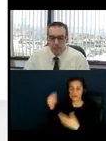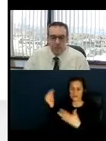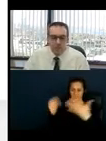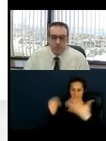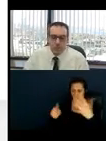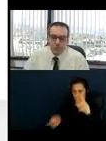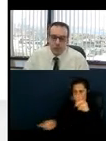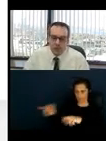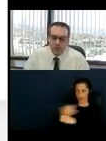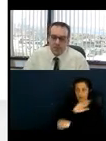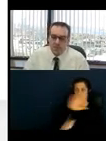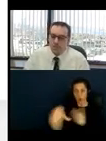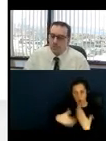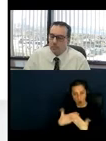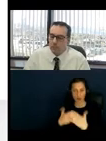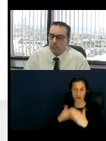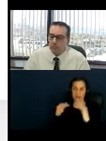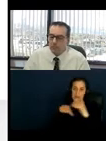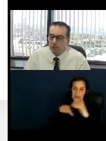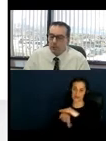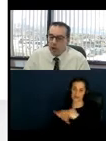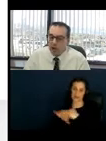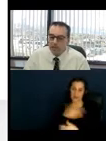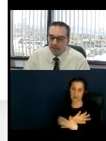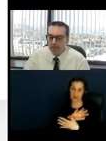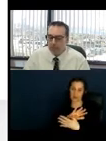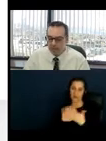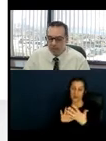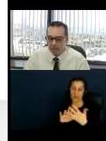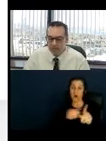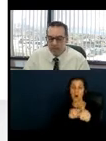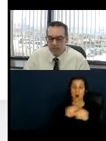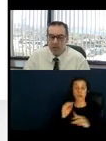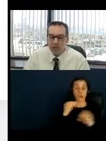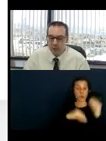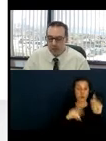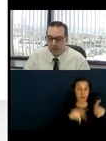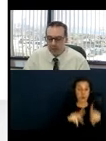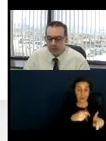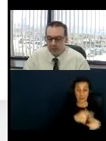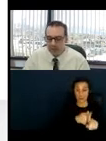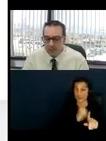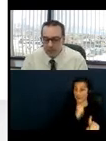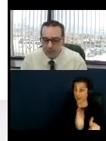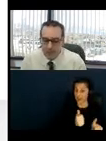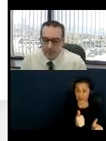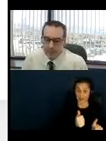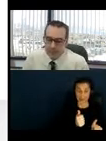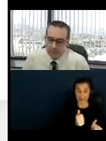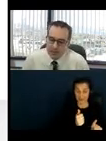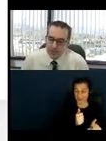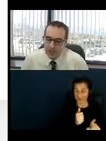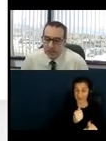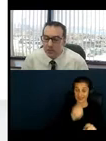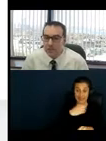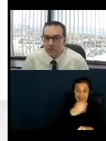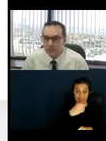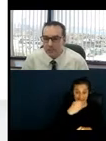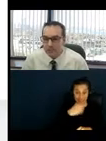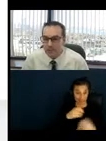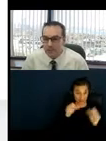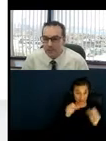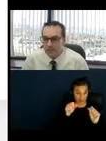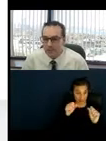responsibility is to ensure that the accessible route for non-dining patrons is also provided. Is there a 36-inch clear